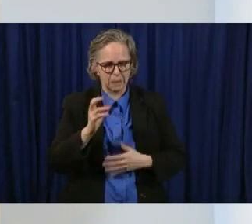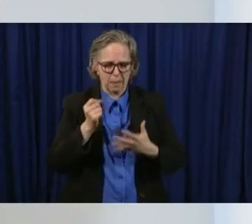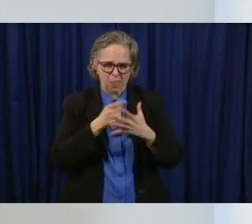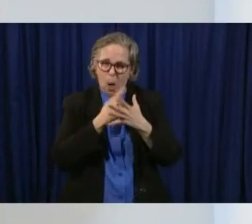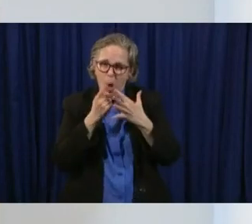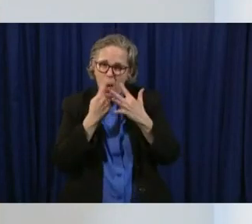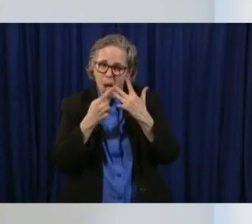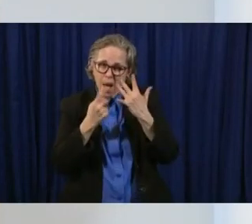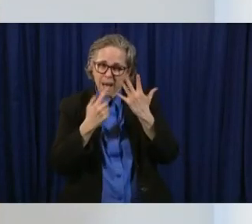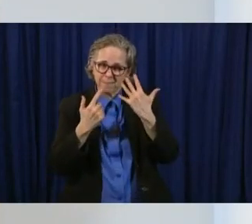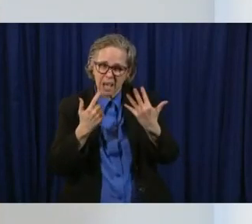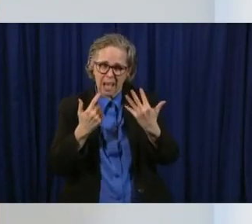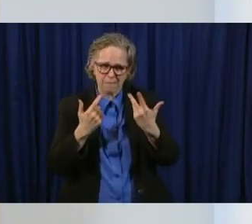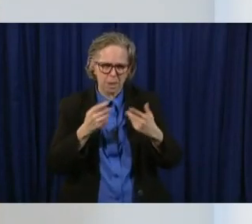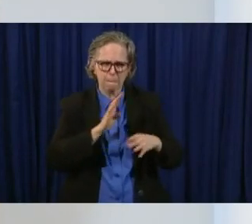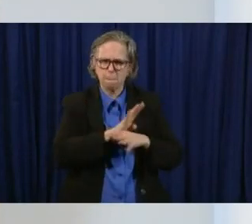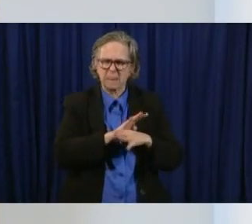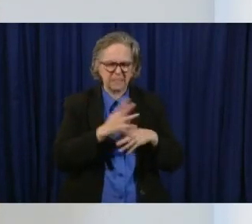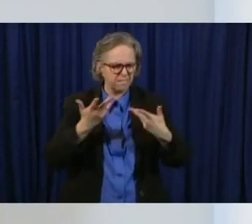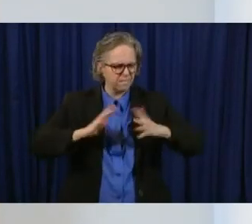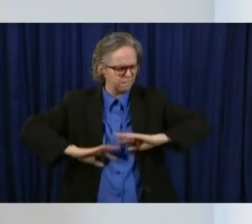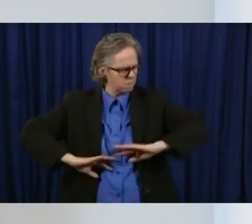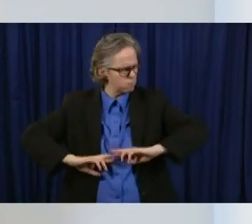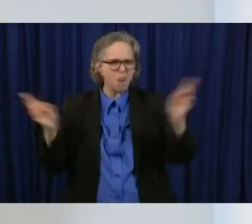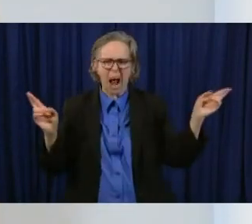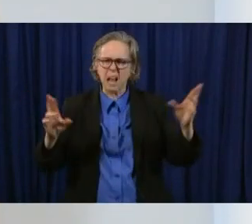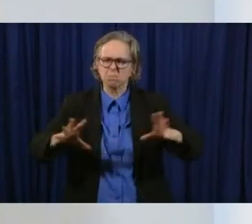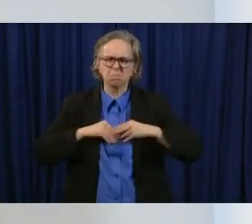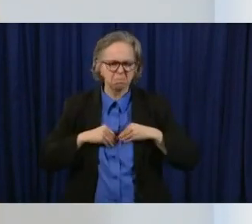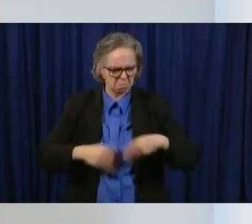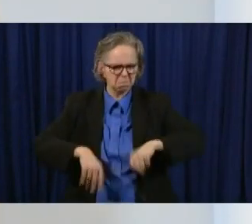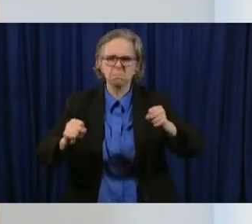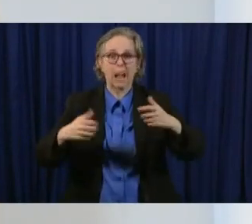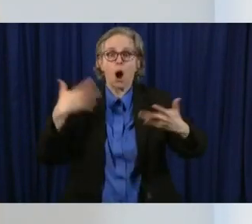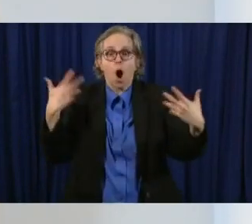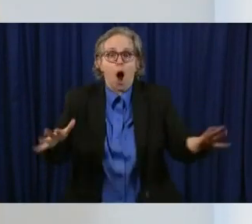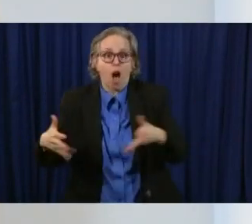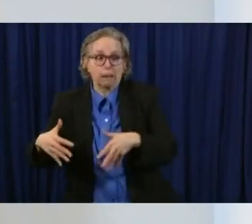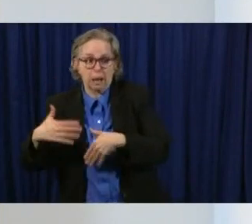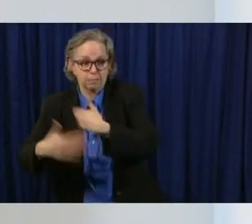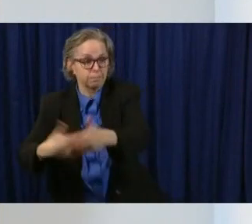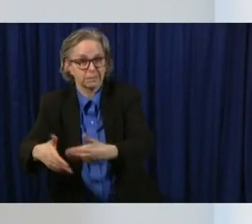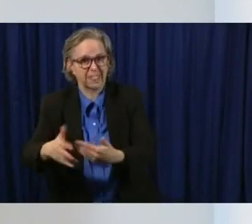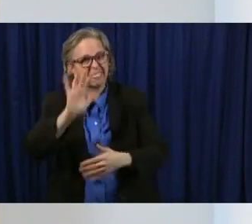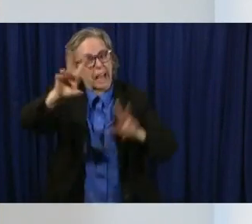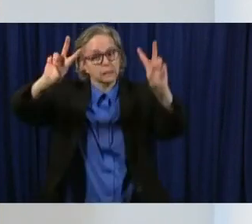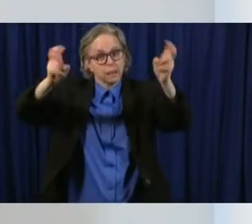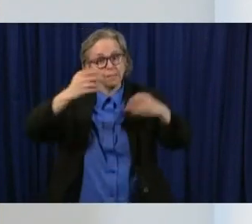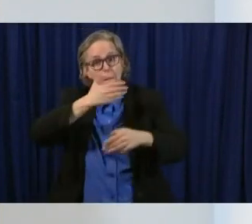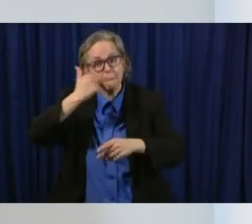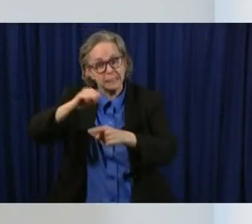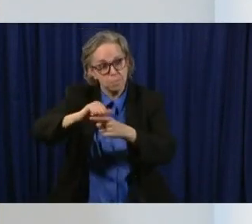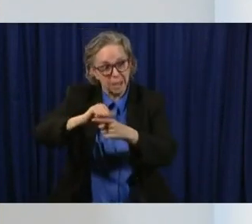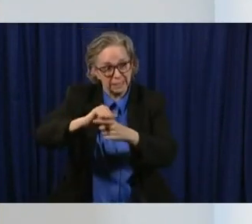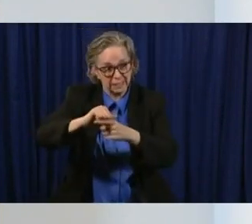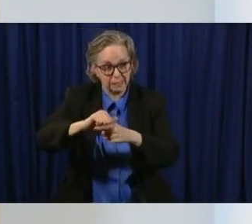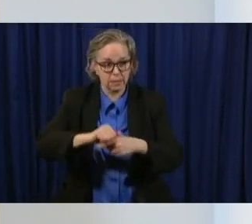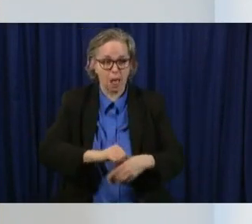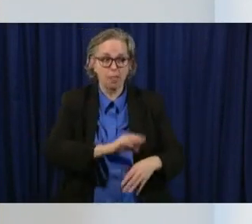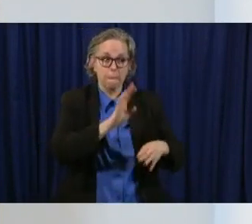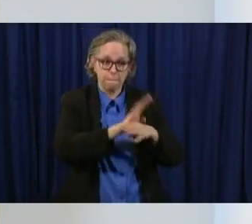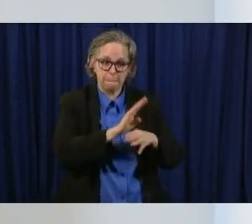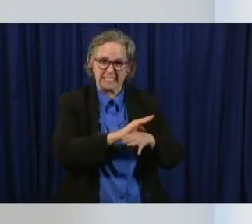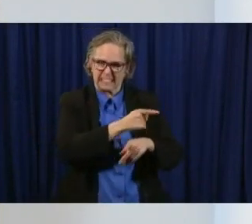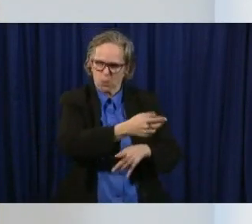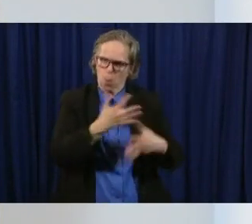in businesses that are operating uh and those are the best practices that's what they encourage that we do uh